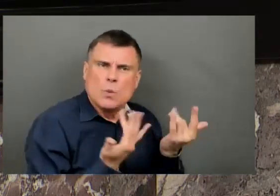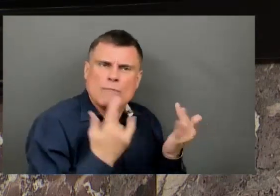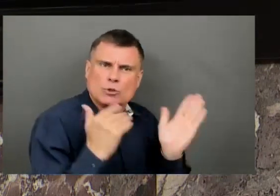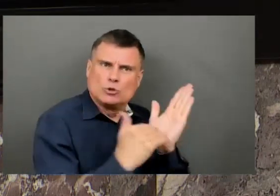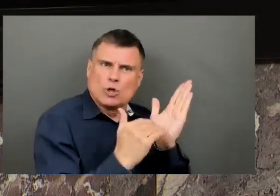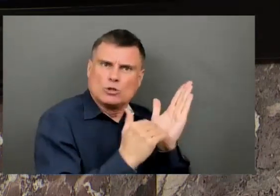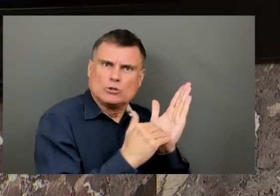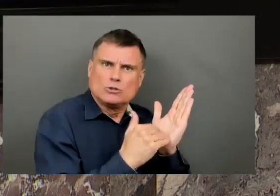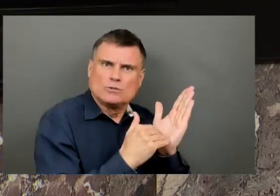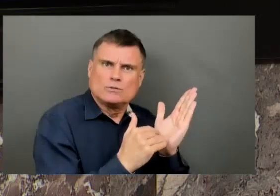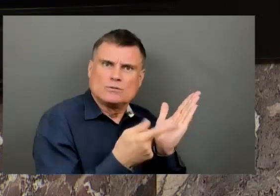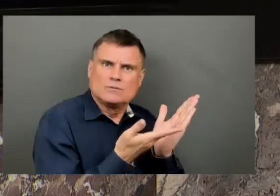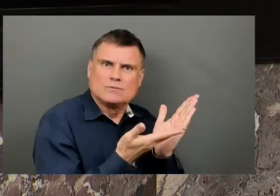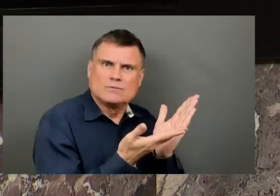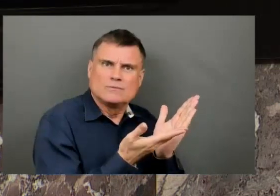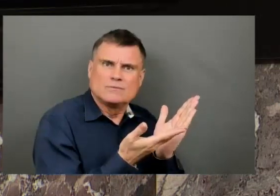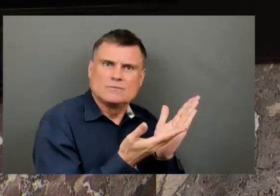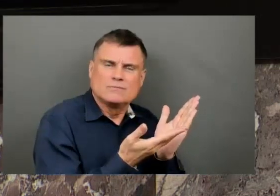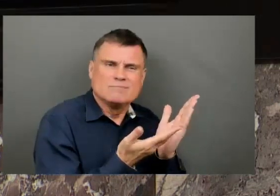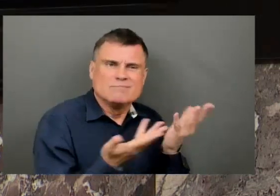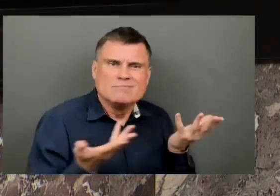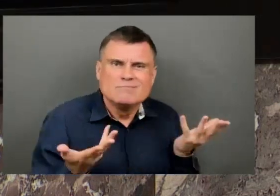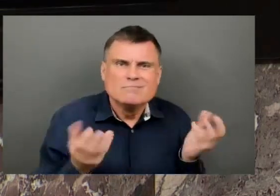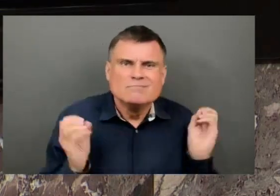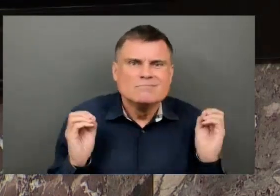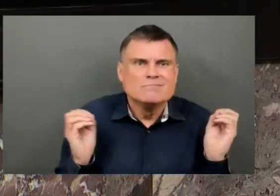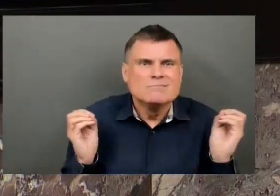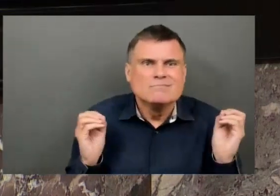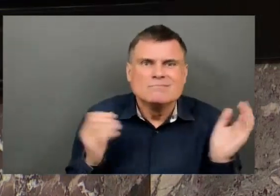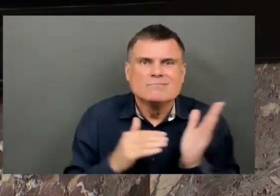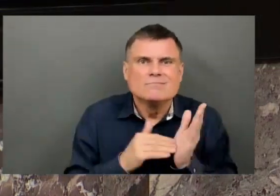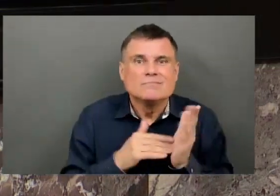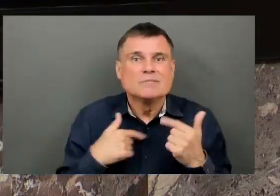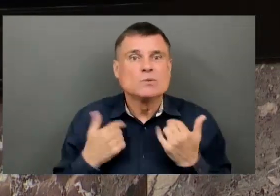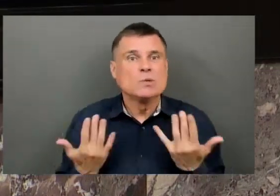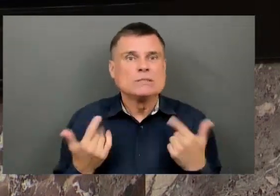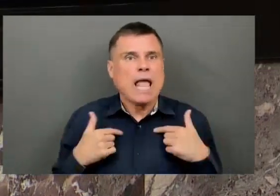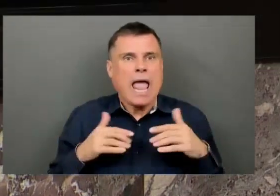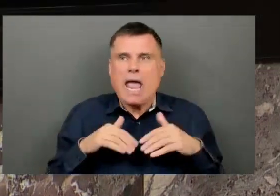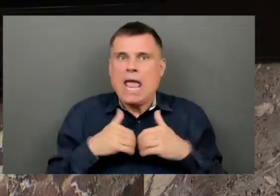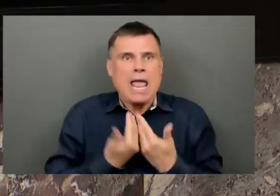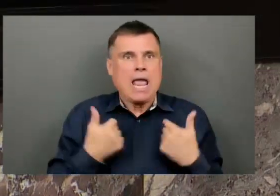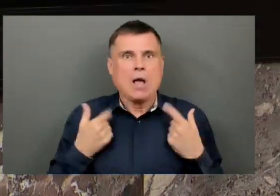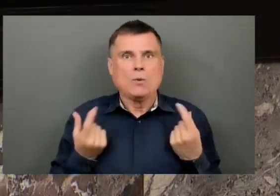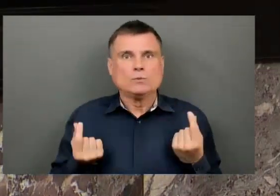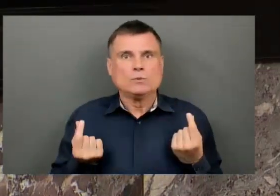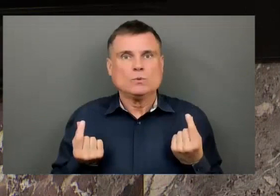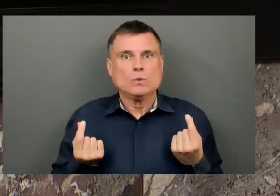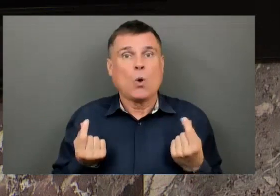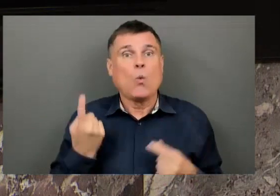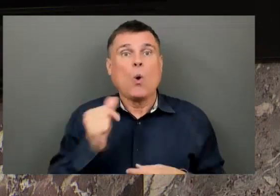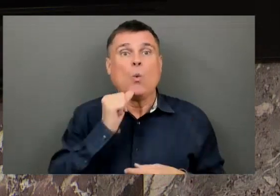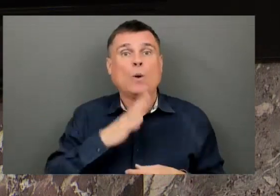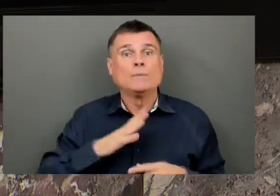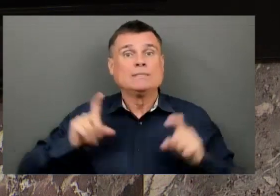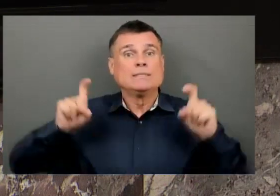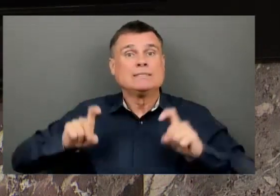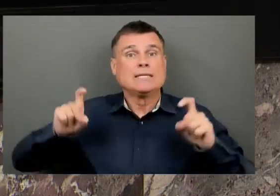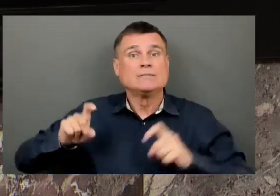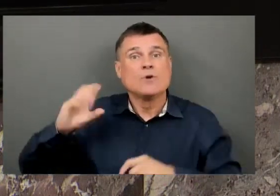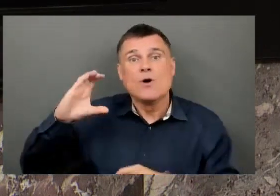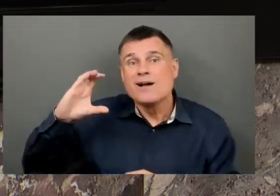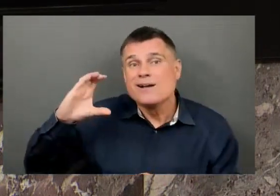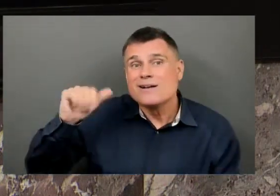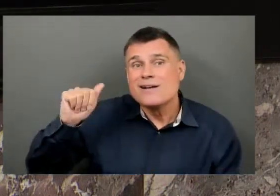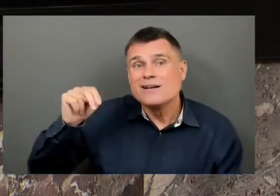with her results and said it's serious, but I can't share them with you because you don't have a family doctor. It took weeks for